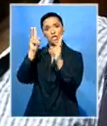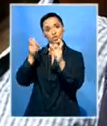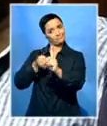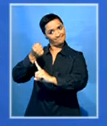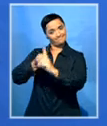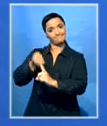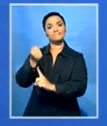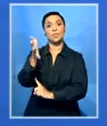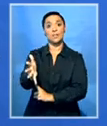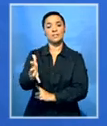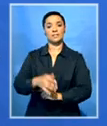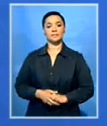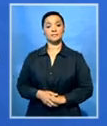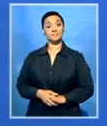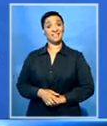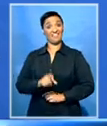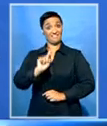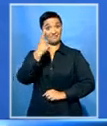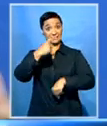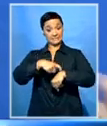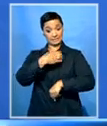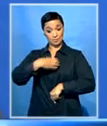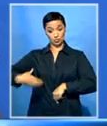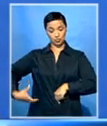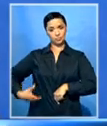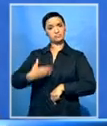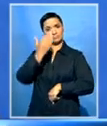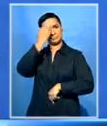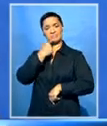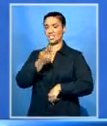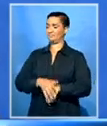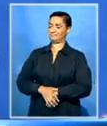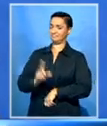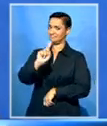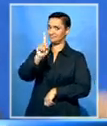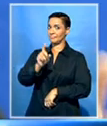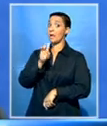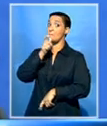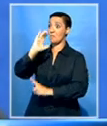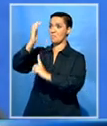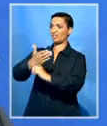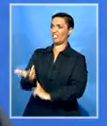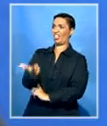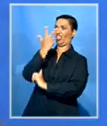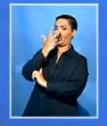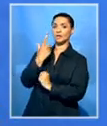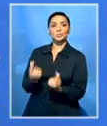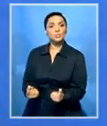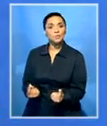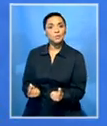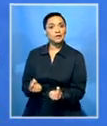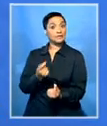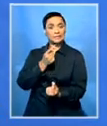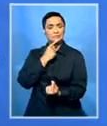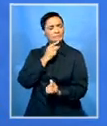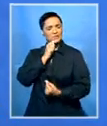He, first of all, accused the public protector of being only akin only to an ombudsman, which was the first assault on, in fact,